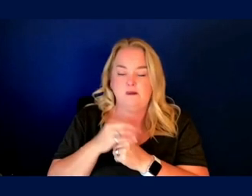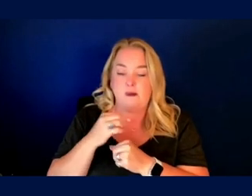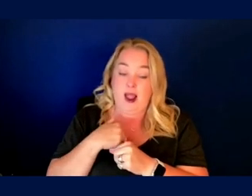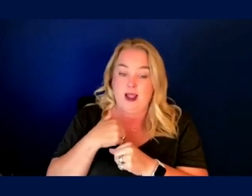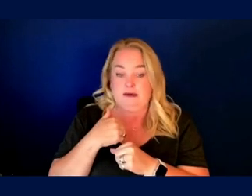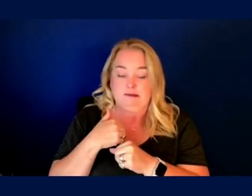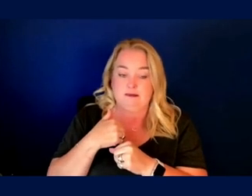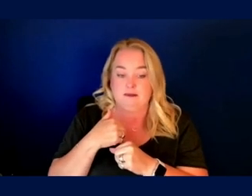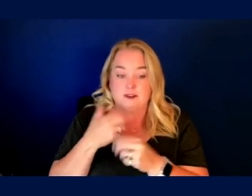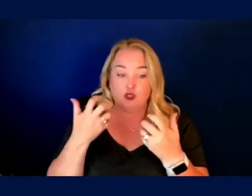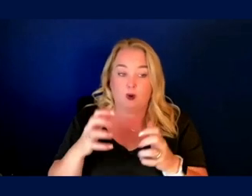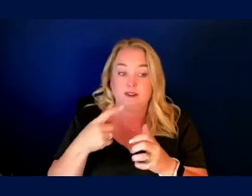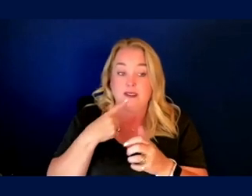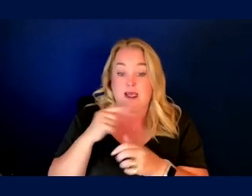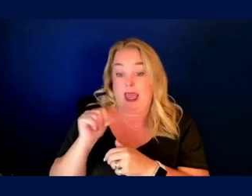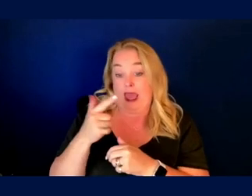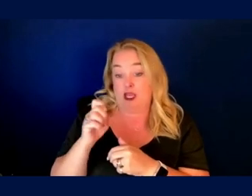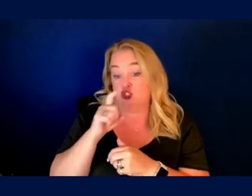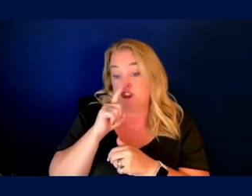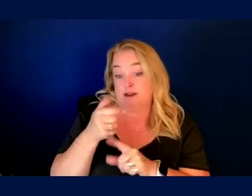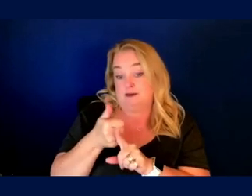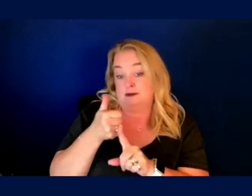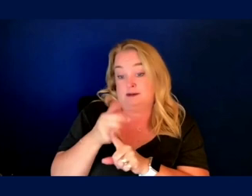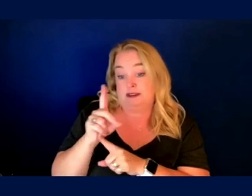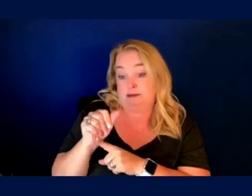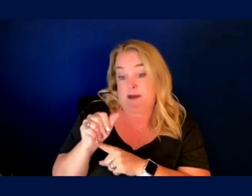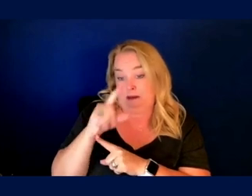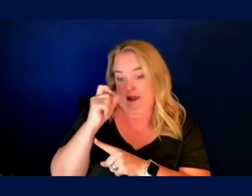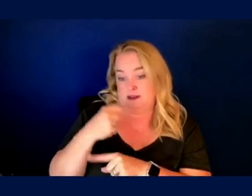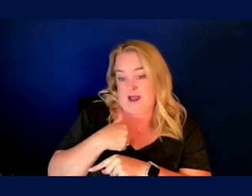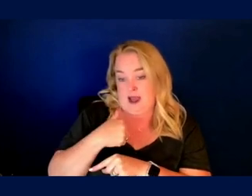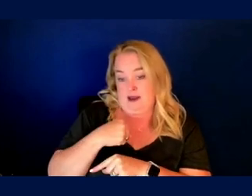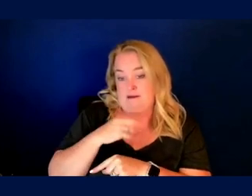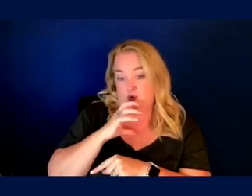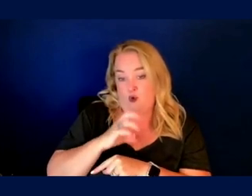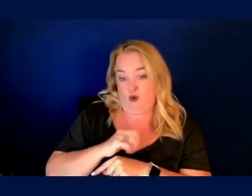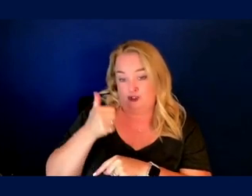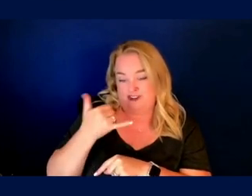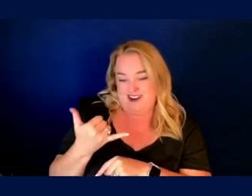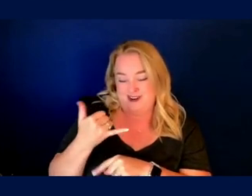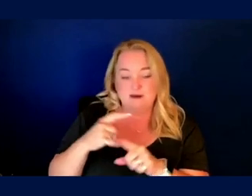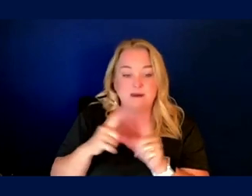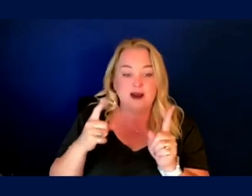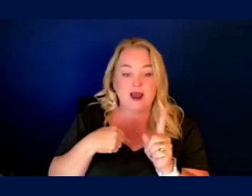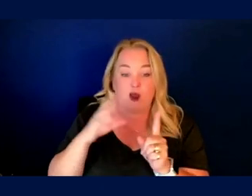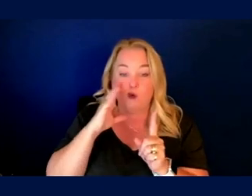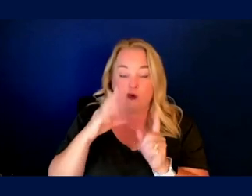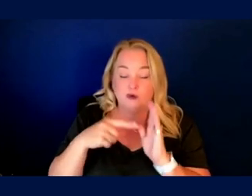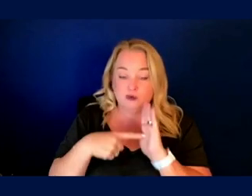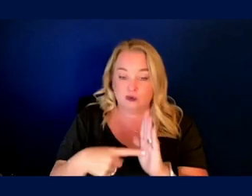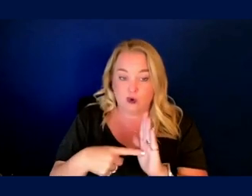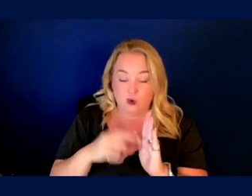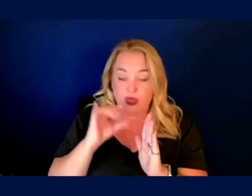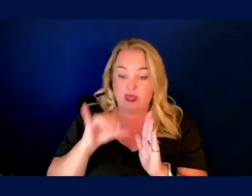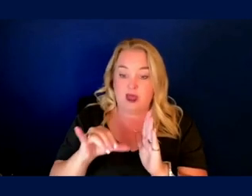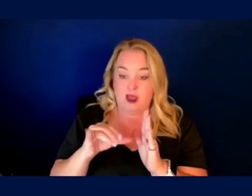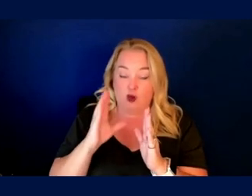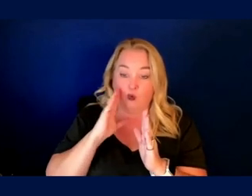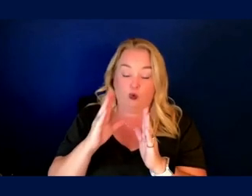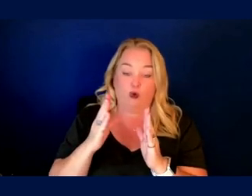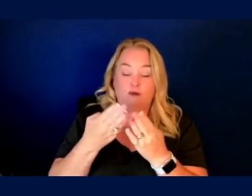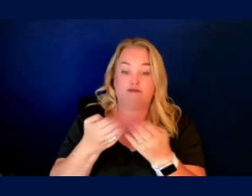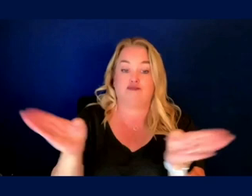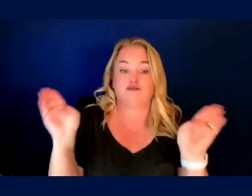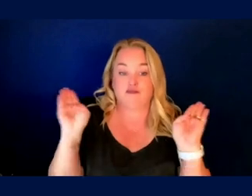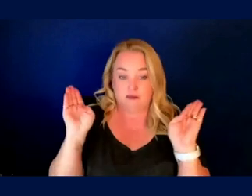to say that age itself is a disability, given my own advancing age, I will point out that this certainly expands the domain of